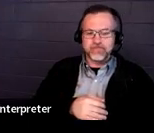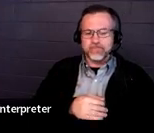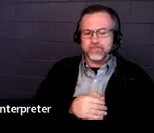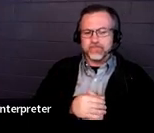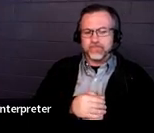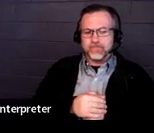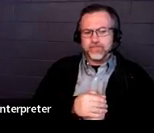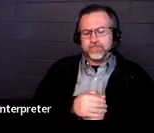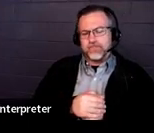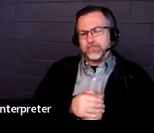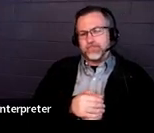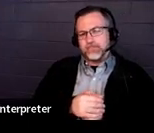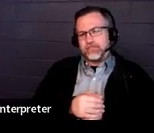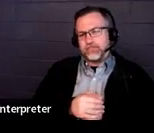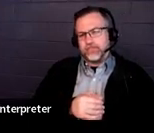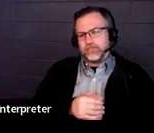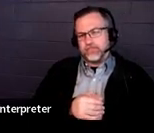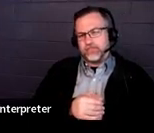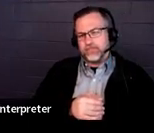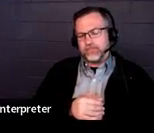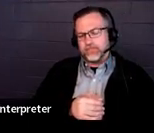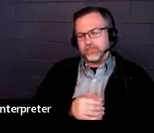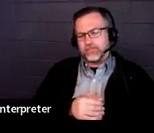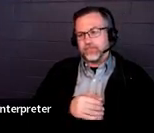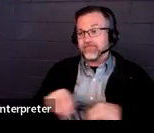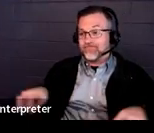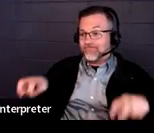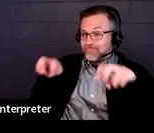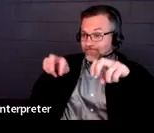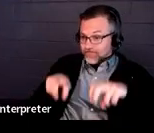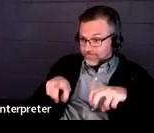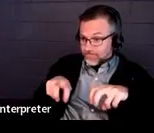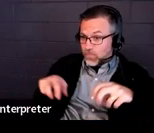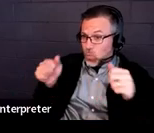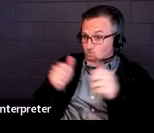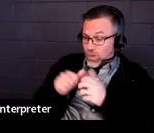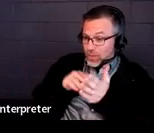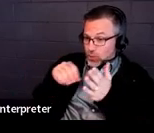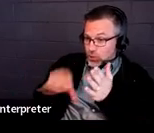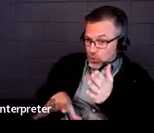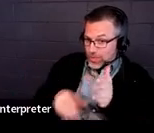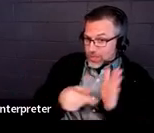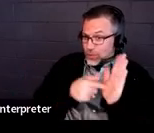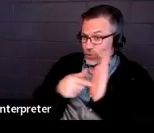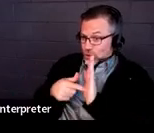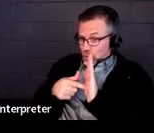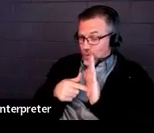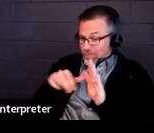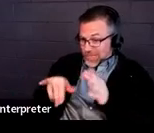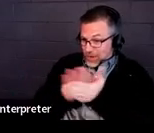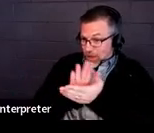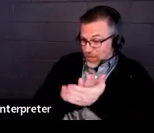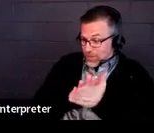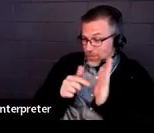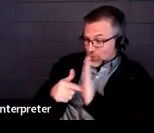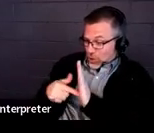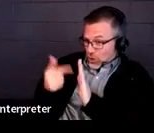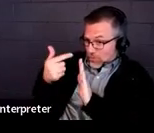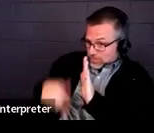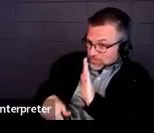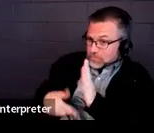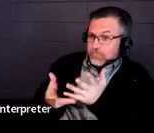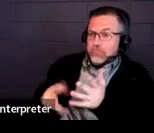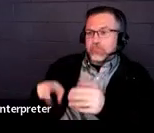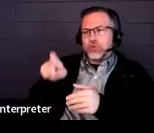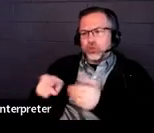And reviewing this document with the child is suggested. And it really should be inclusive of them